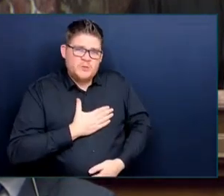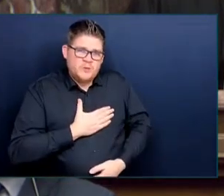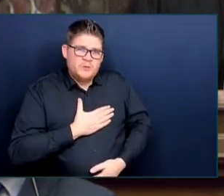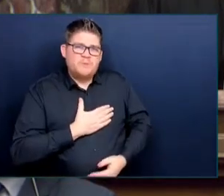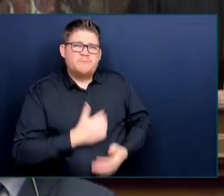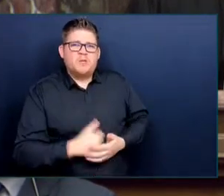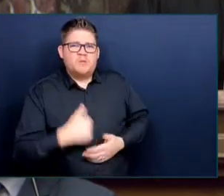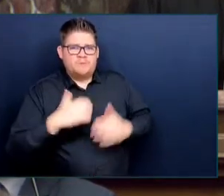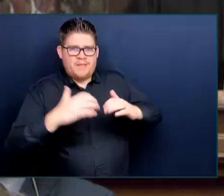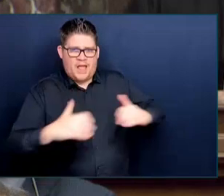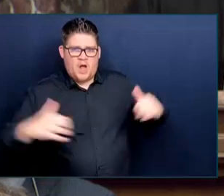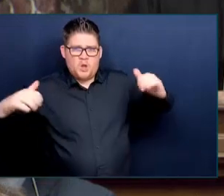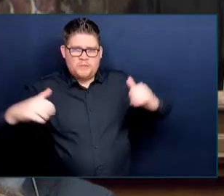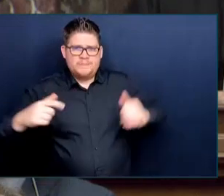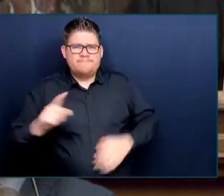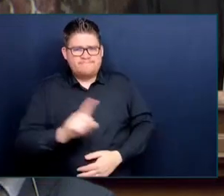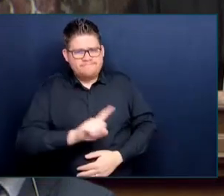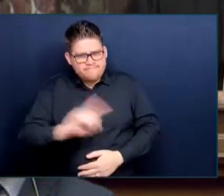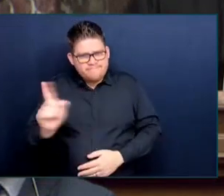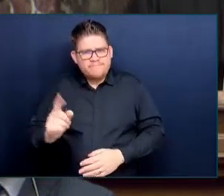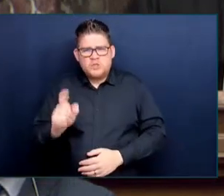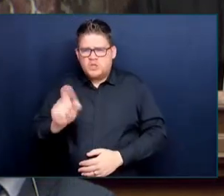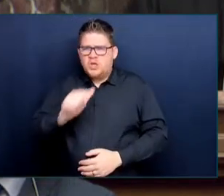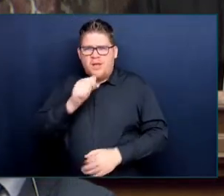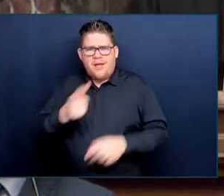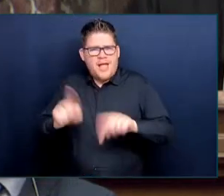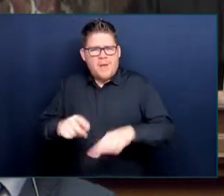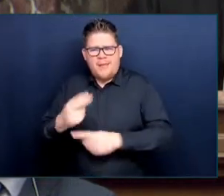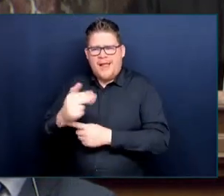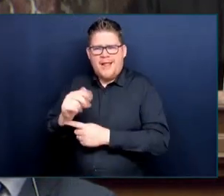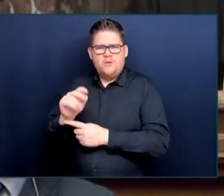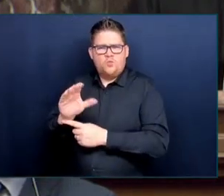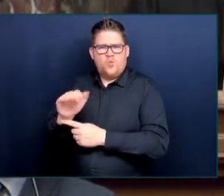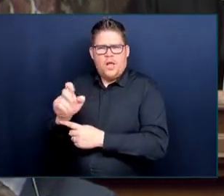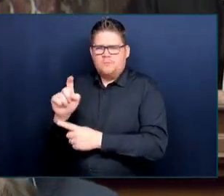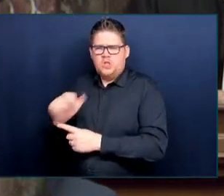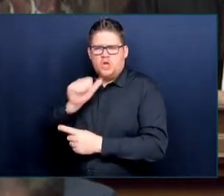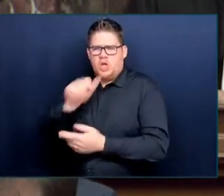and together, and send a clear message that hate in this promise is unacceptable.